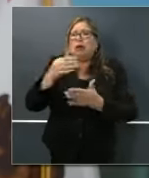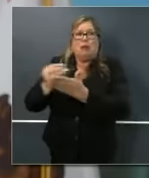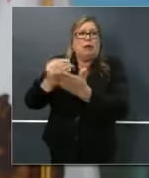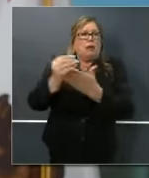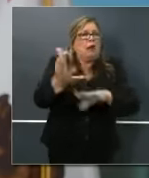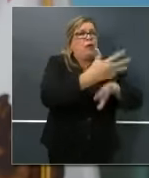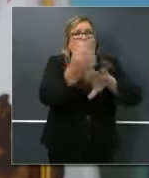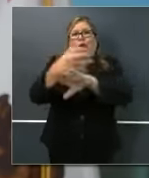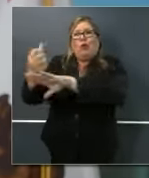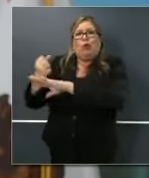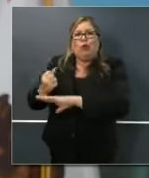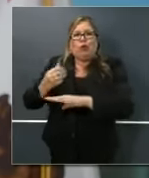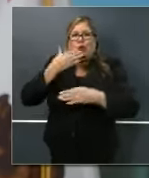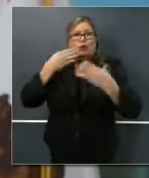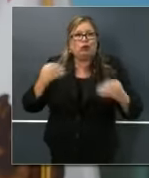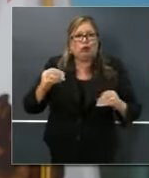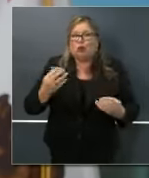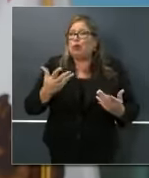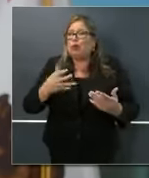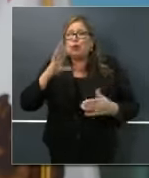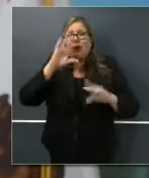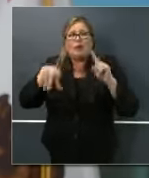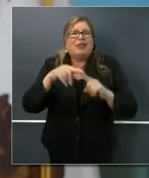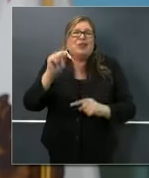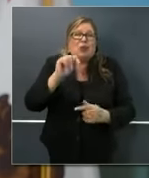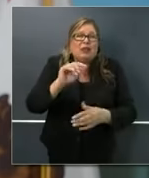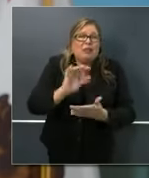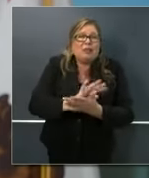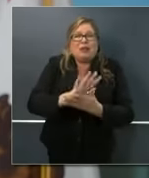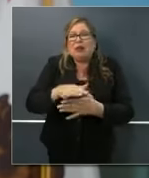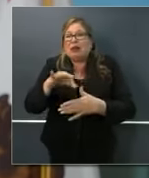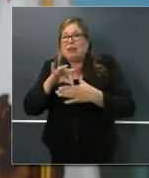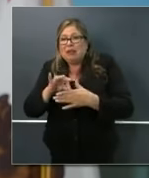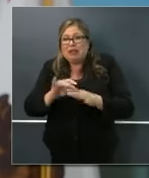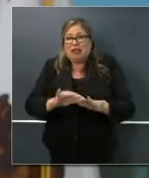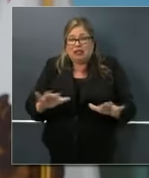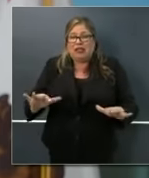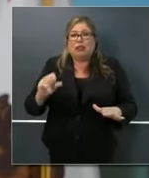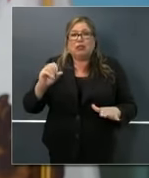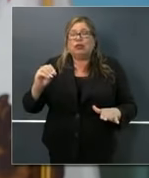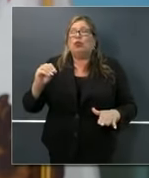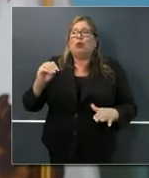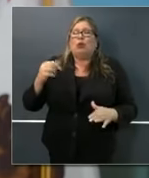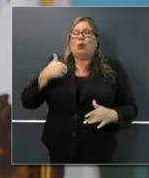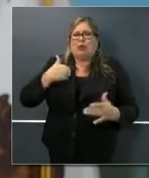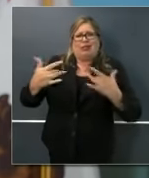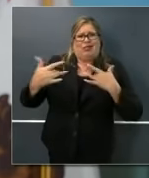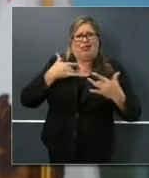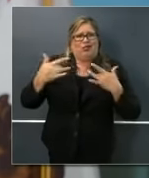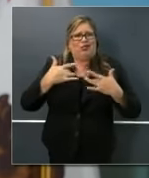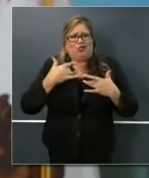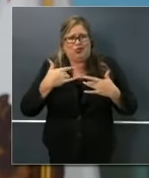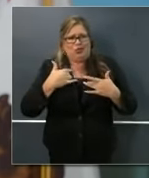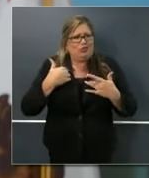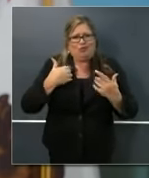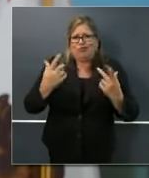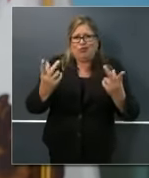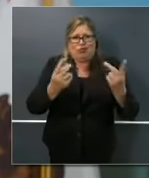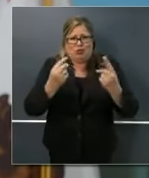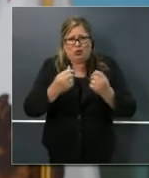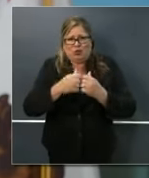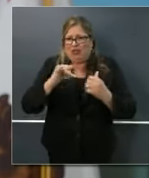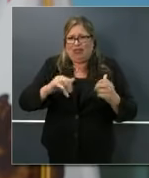logistic warehousing concerns, not just concerns from grocery workers themselves. We reached out to the California Grocers Association.